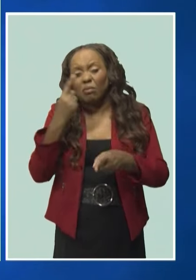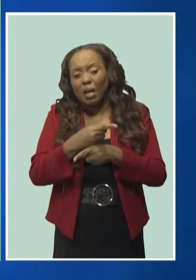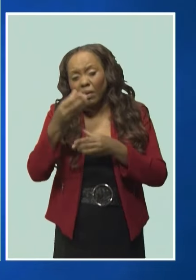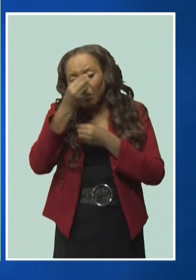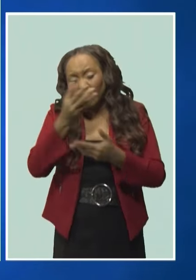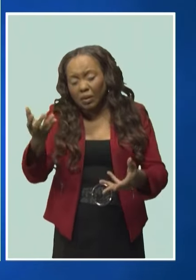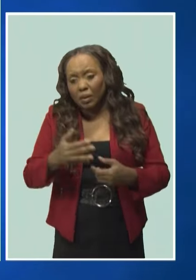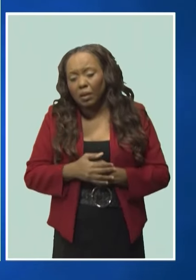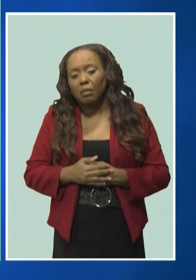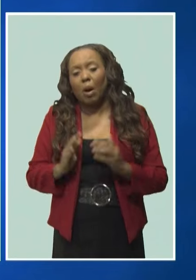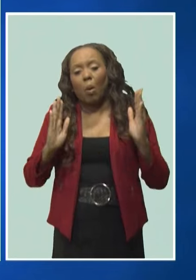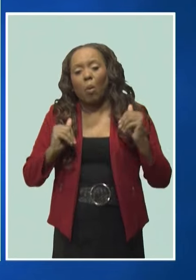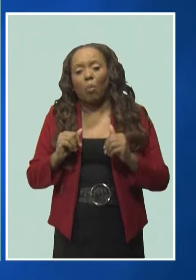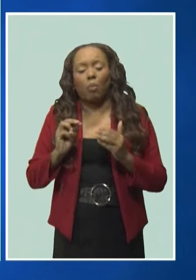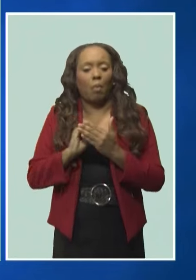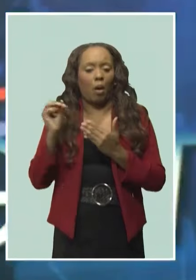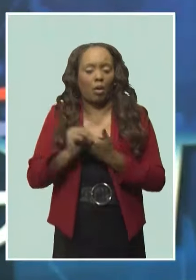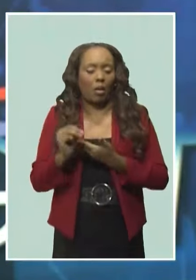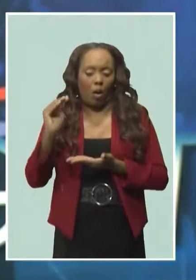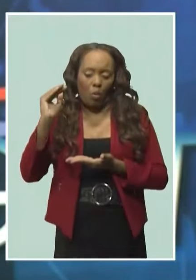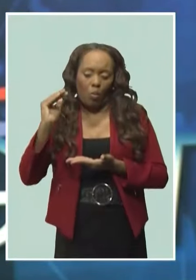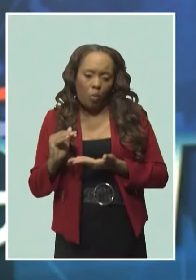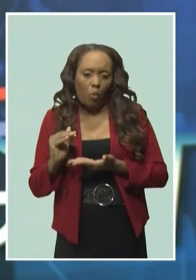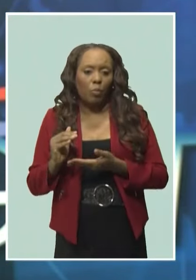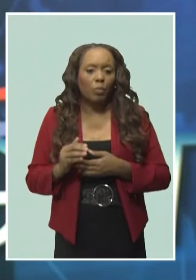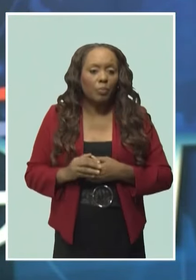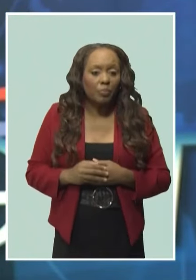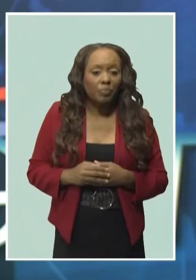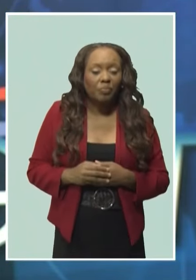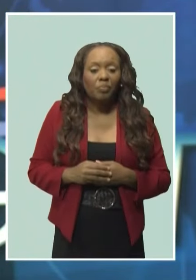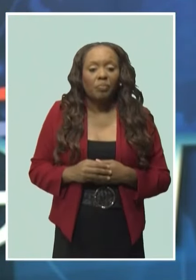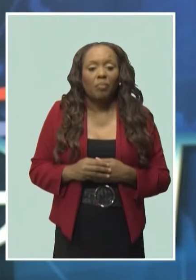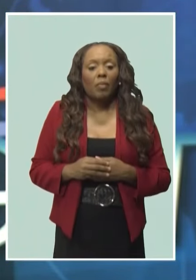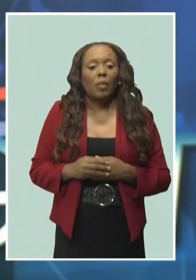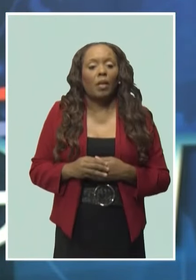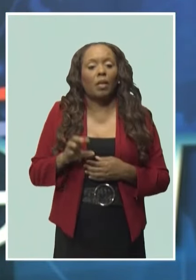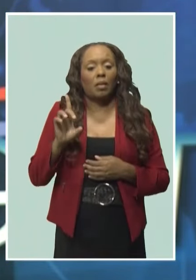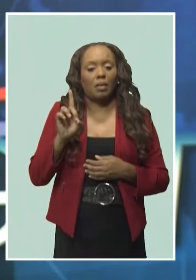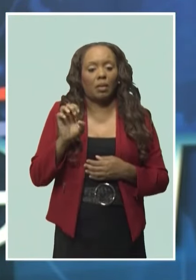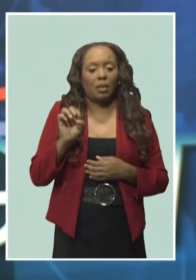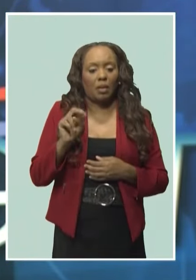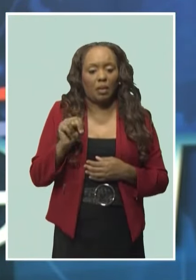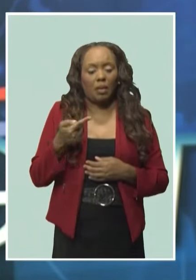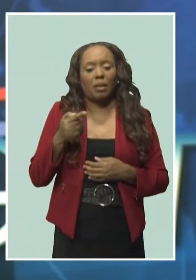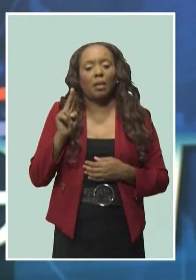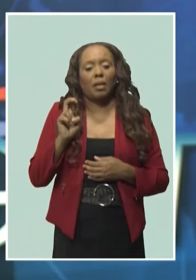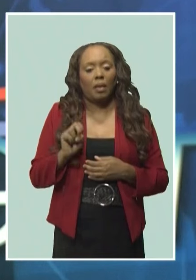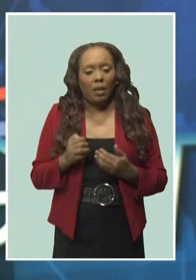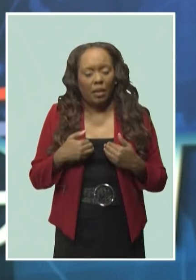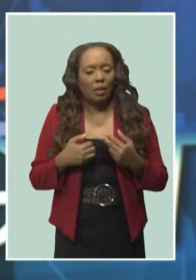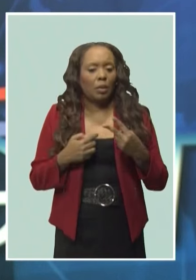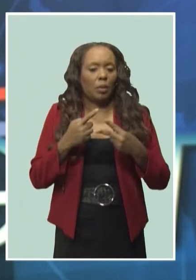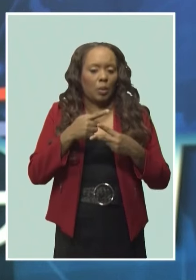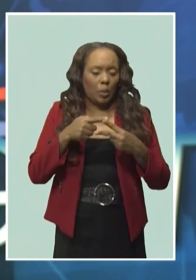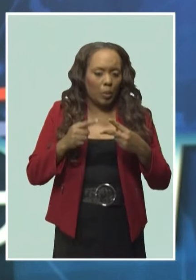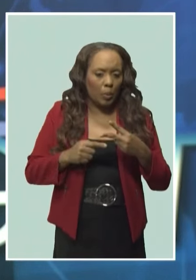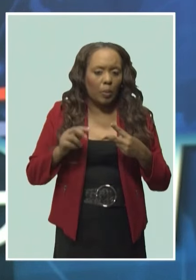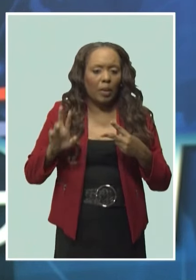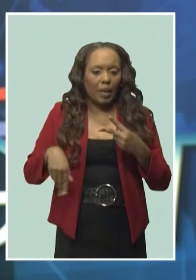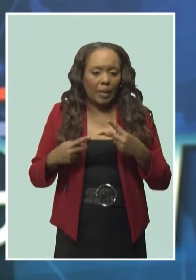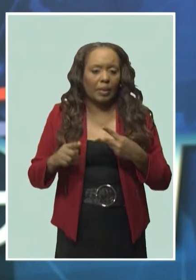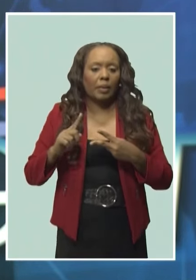in March. Dr. Rolock says dengue is an endemic illness with two types circulating,